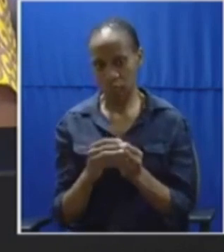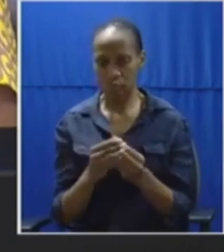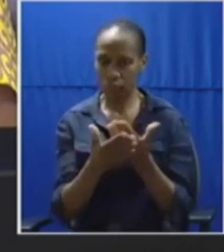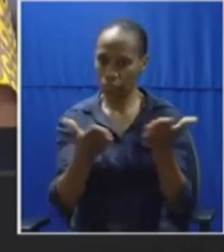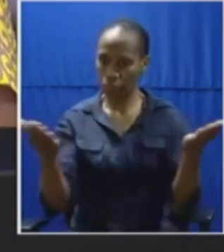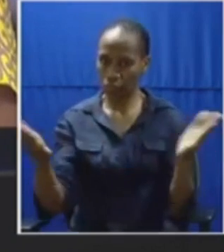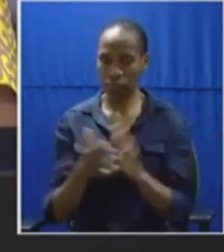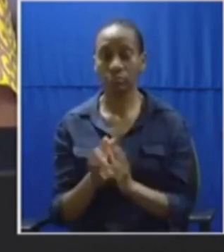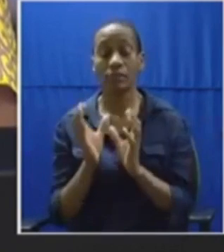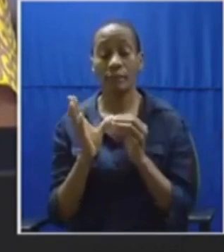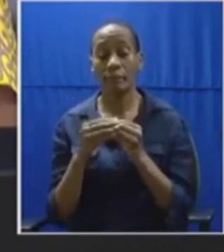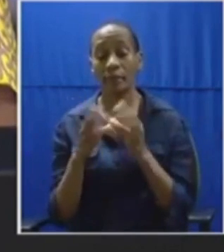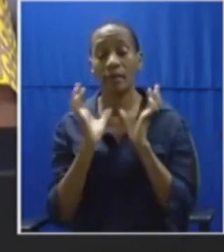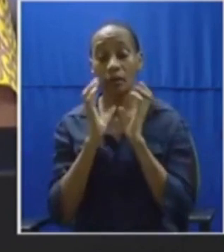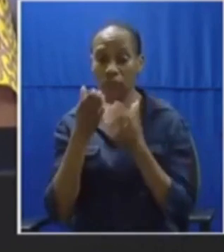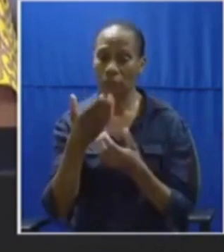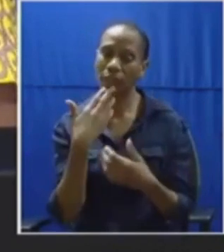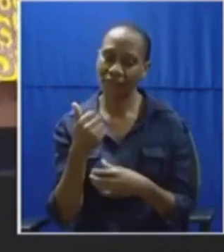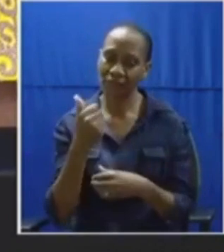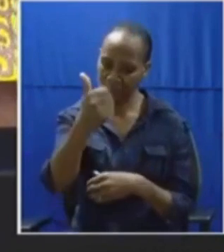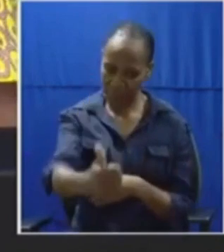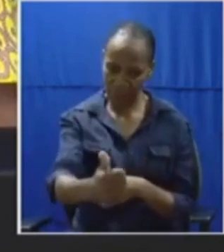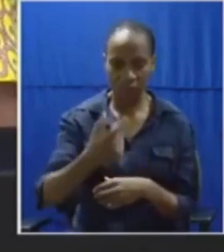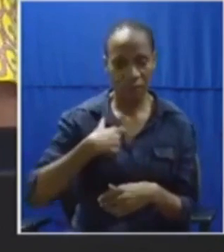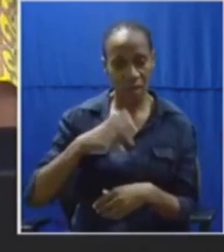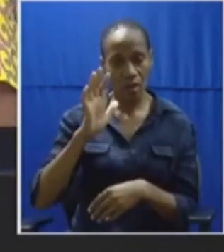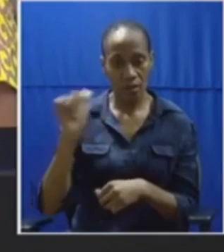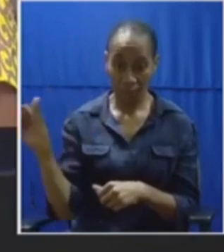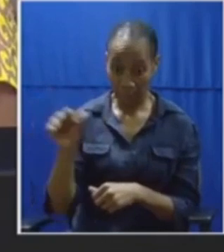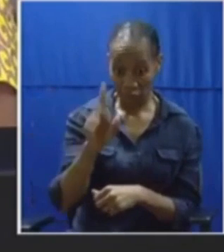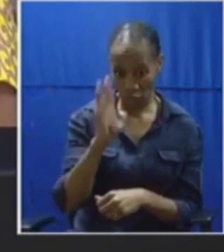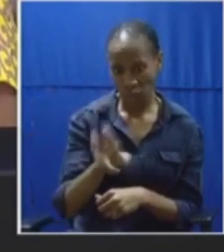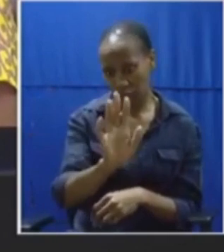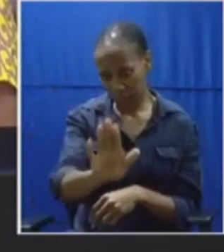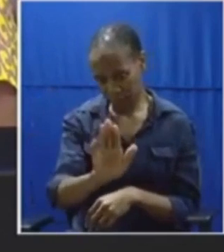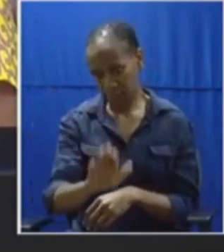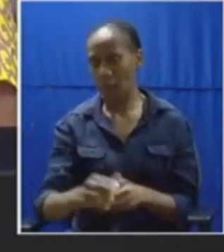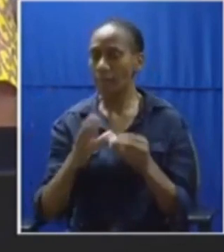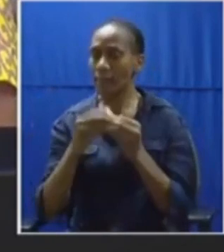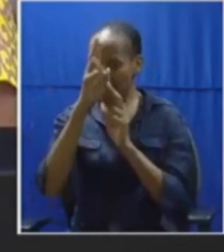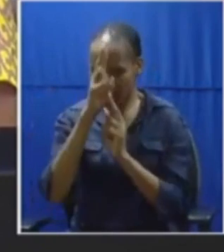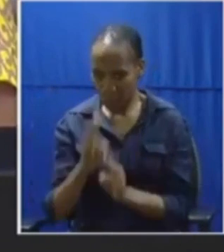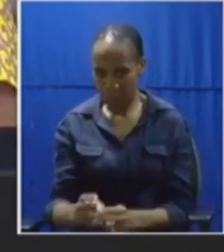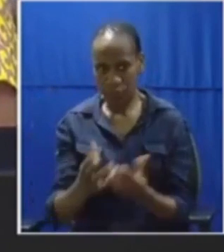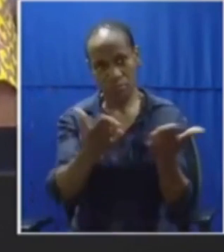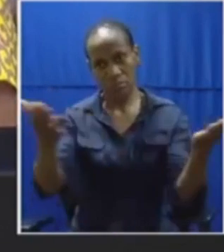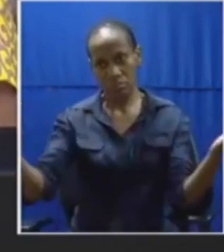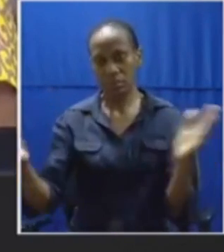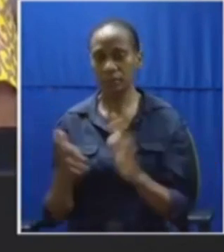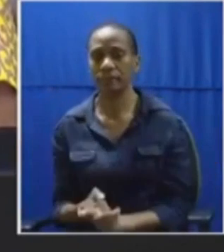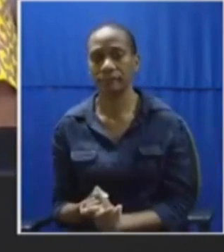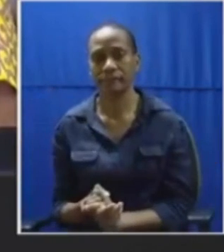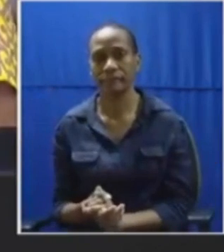Honourable Malema, please continue sitting down. will call you. Honourable Members. Honourable Honourable